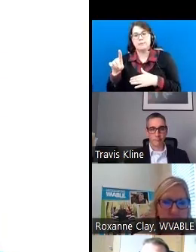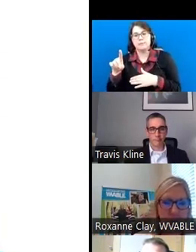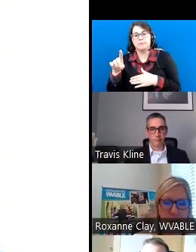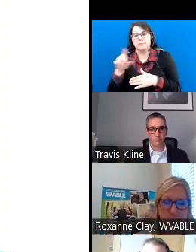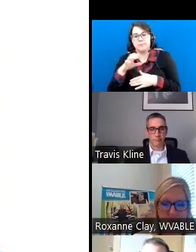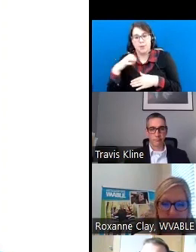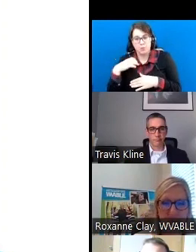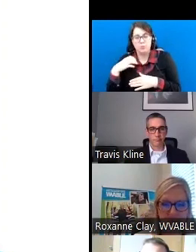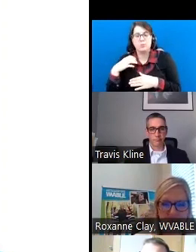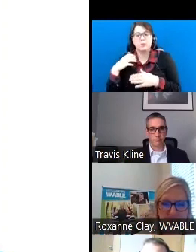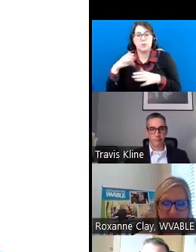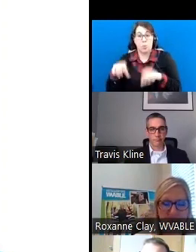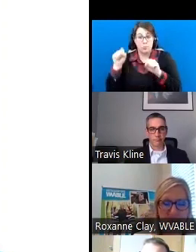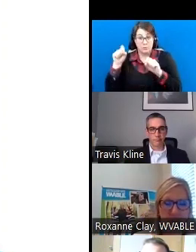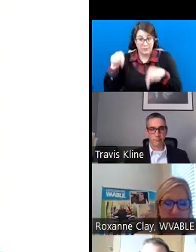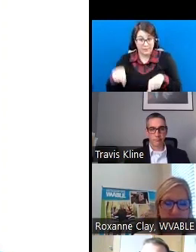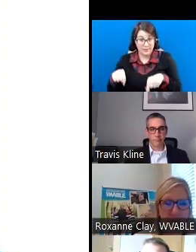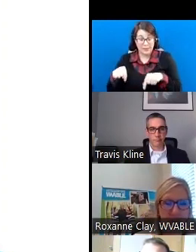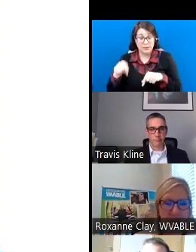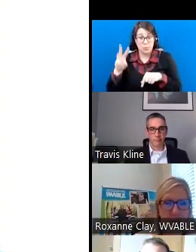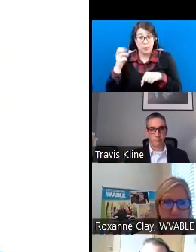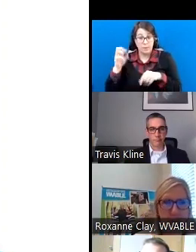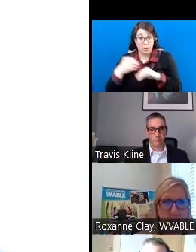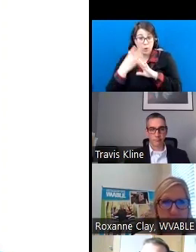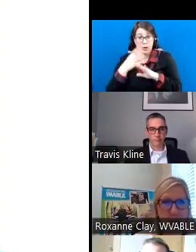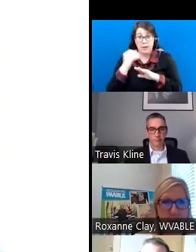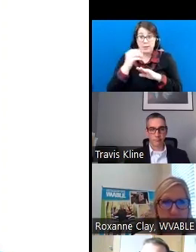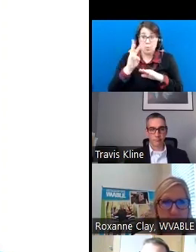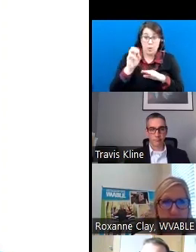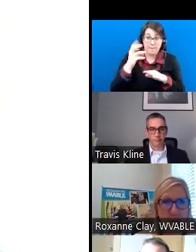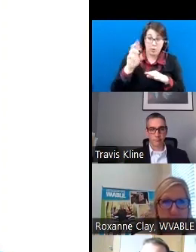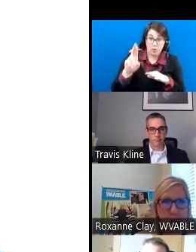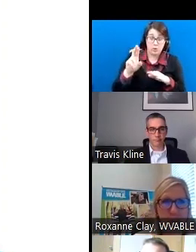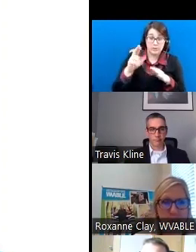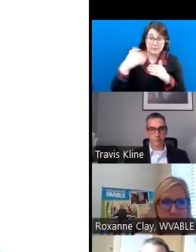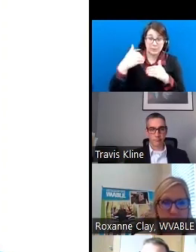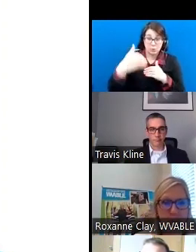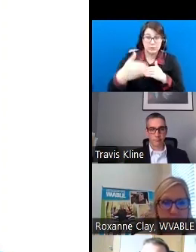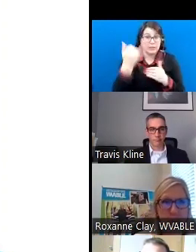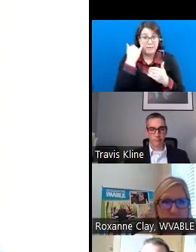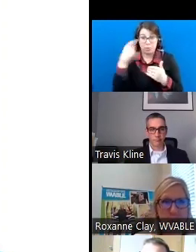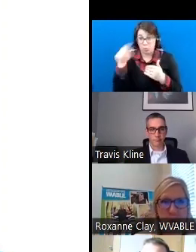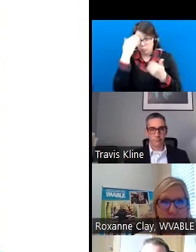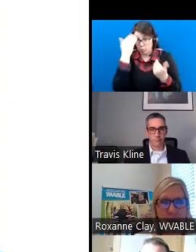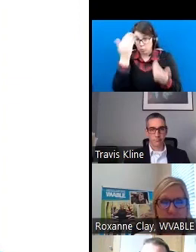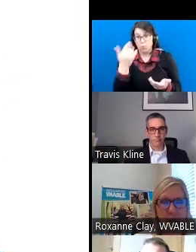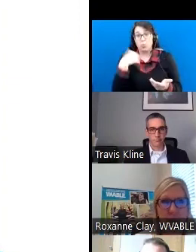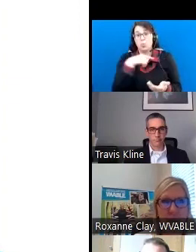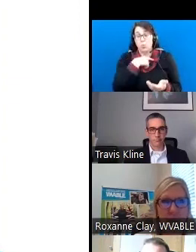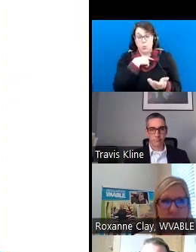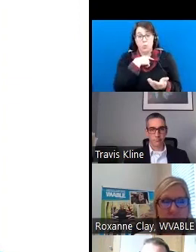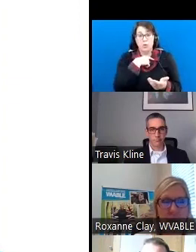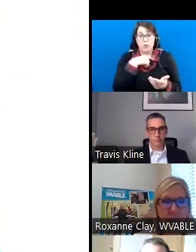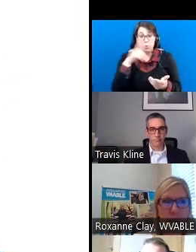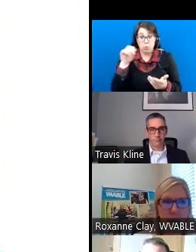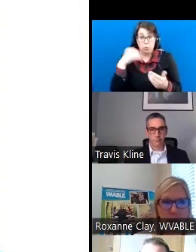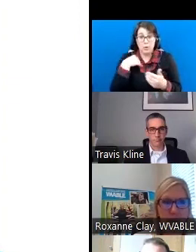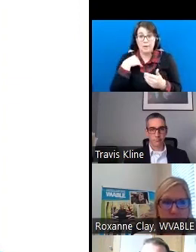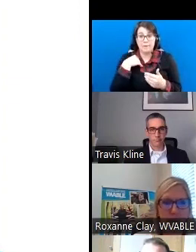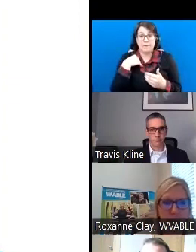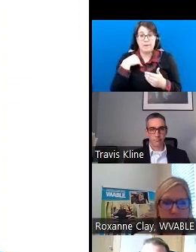as well as our webinar series. For those of you are not aware that we do have three other